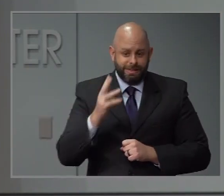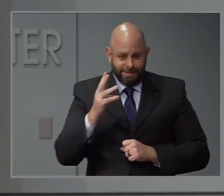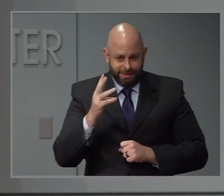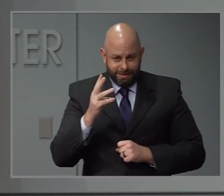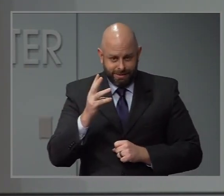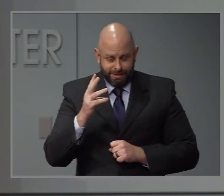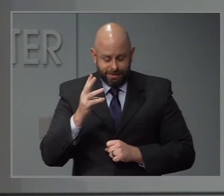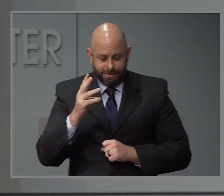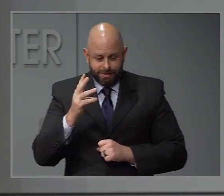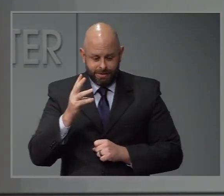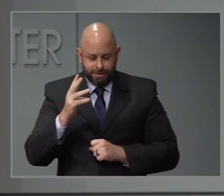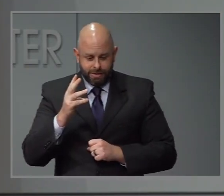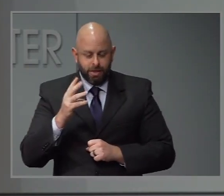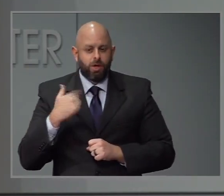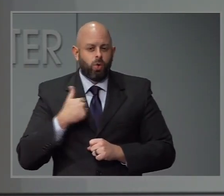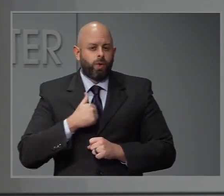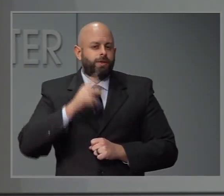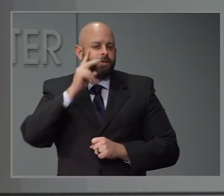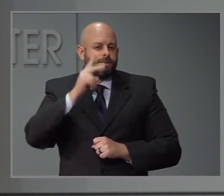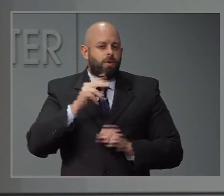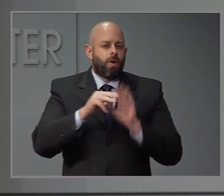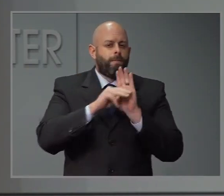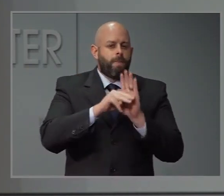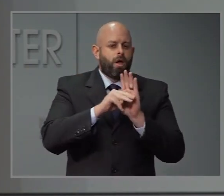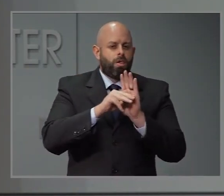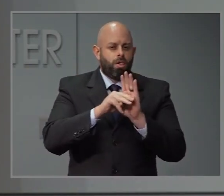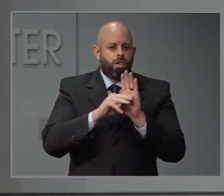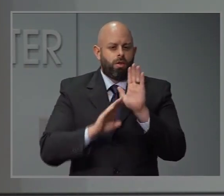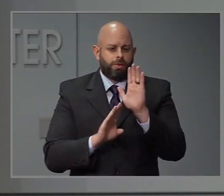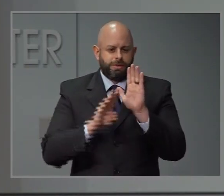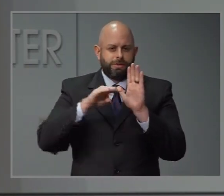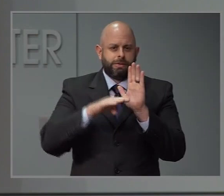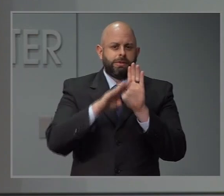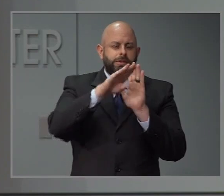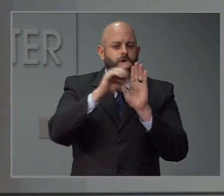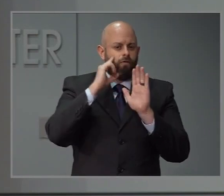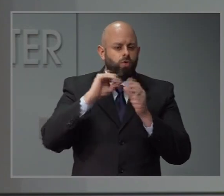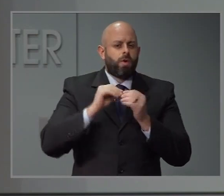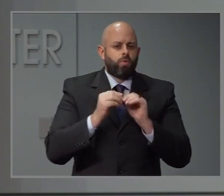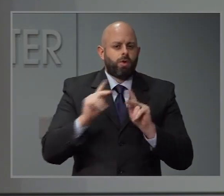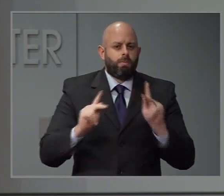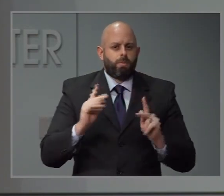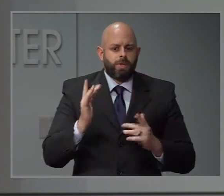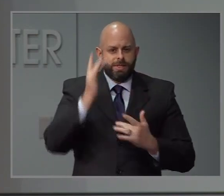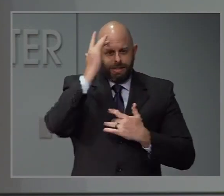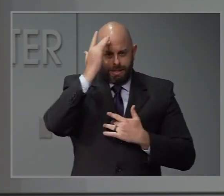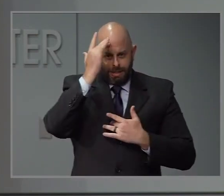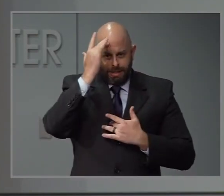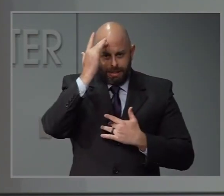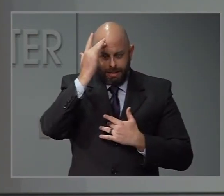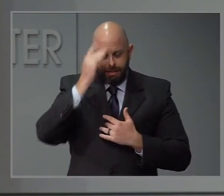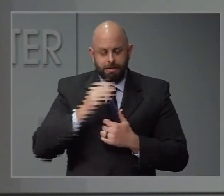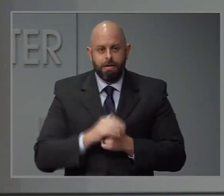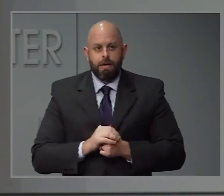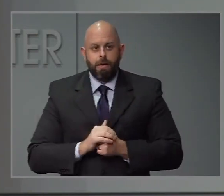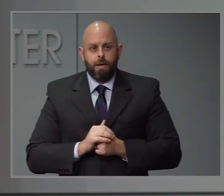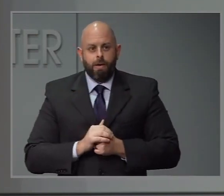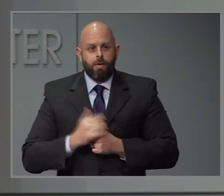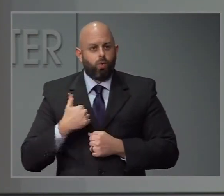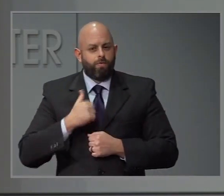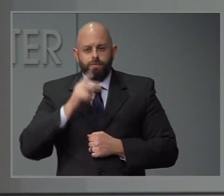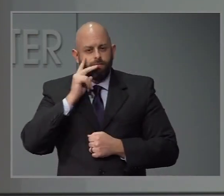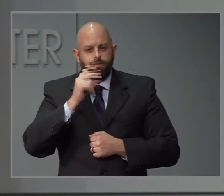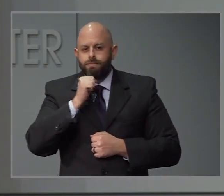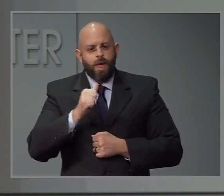for the predictive modeling that was being done for several around the state. I have not seen anything else on the Department